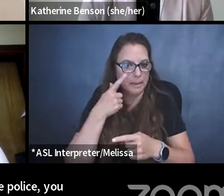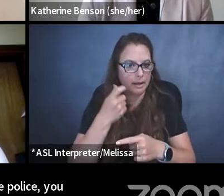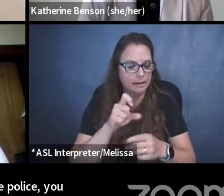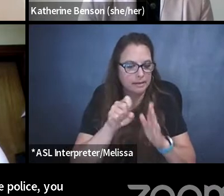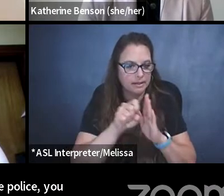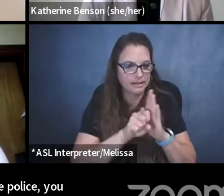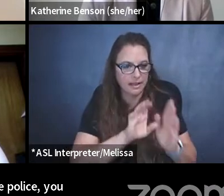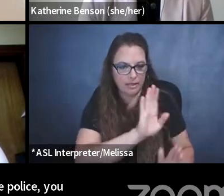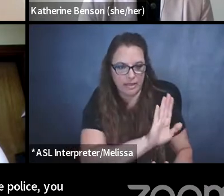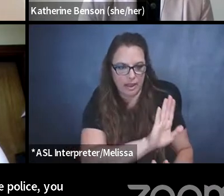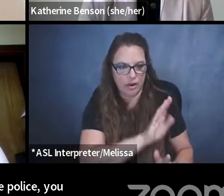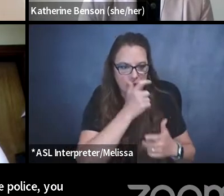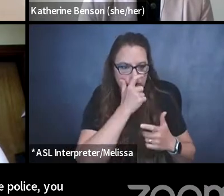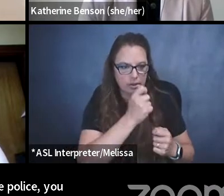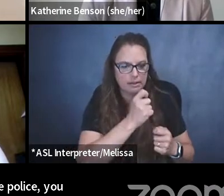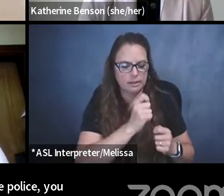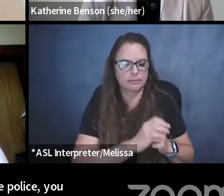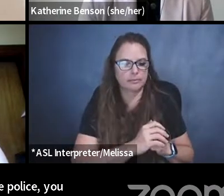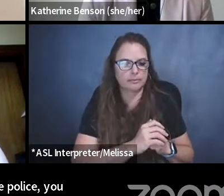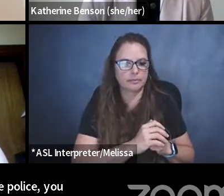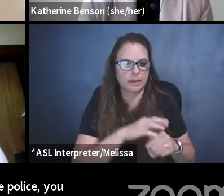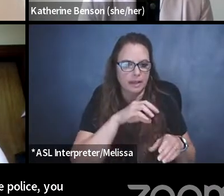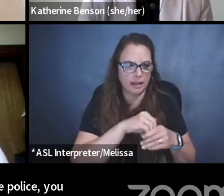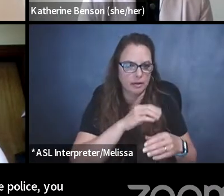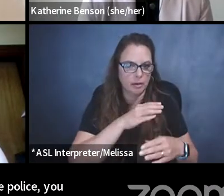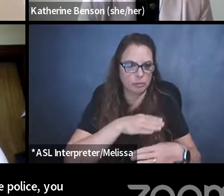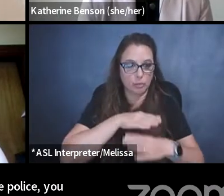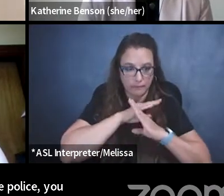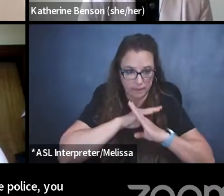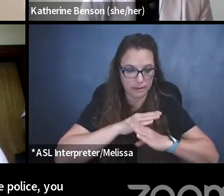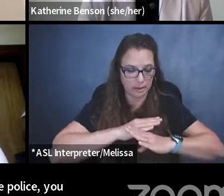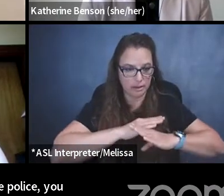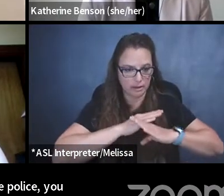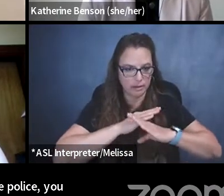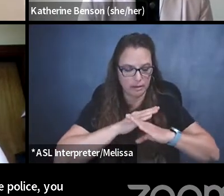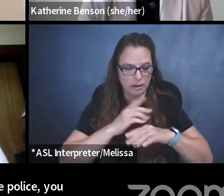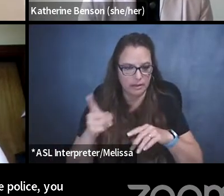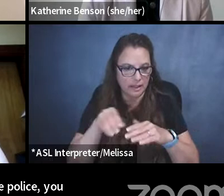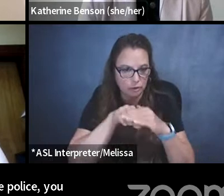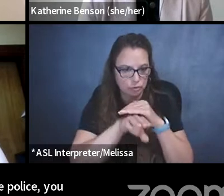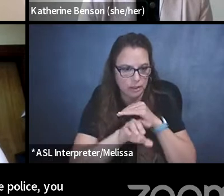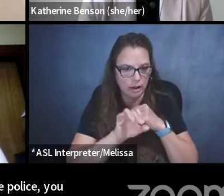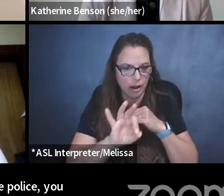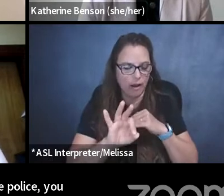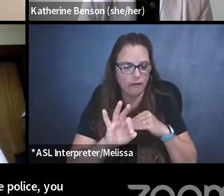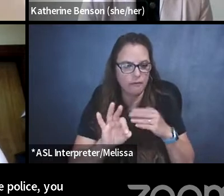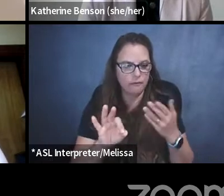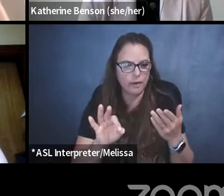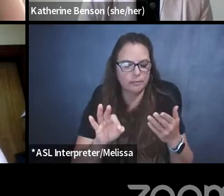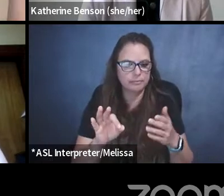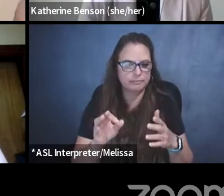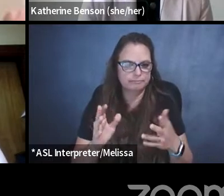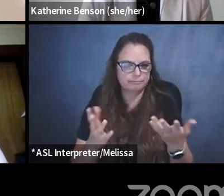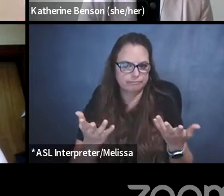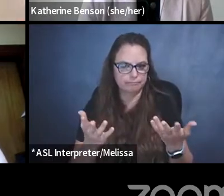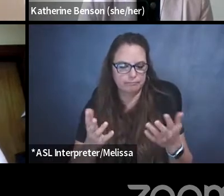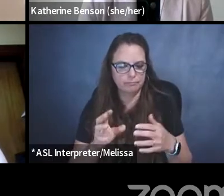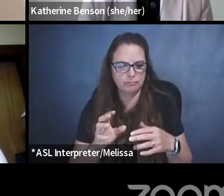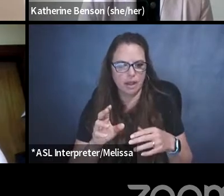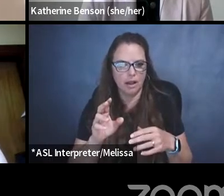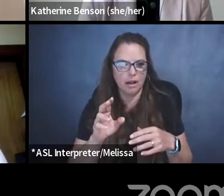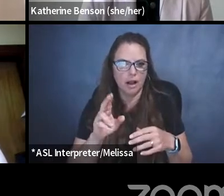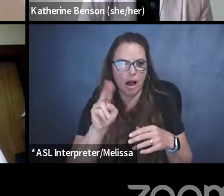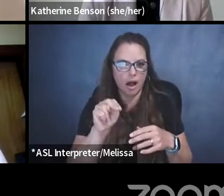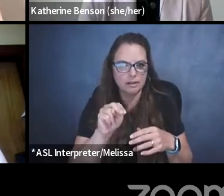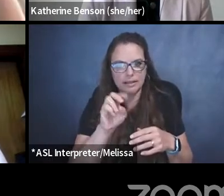interest, exceptional interest in preventing the entry of undesirable persons, they say, and prohibited